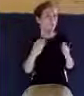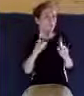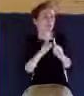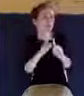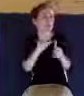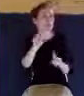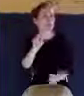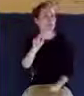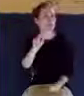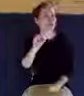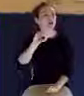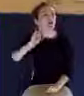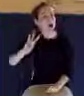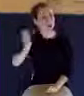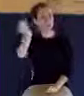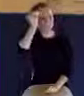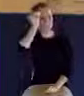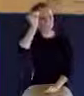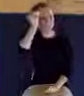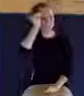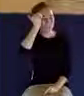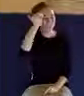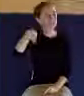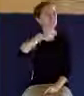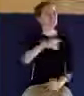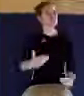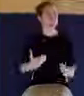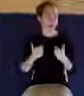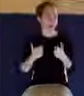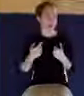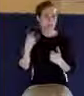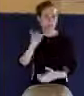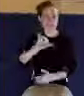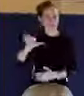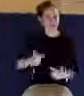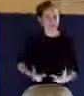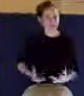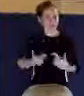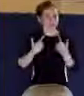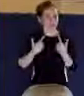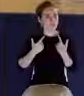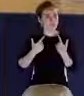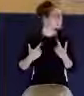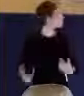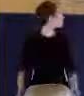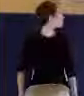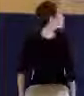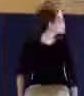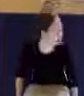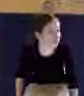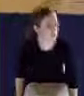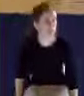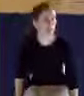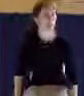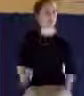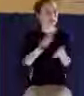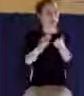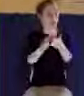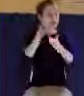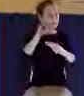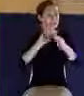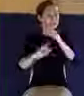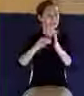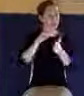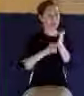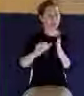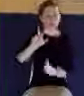that ye have eternal life. Write down Isaiah 32.17. And the work of righteousness